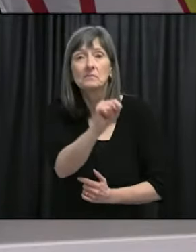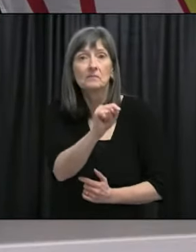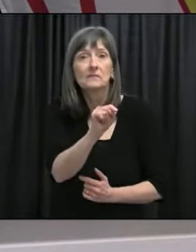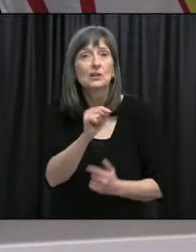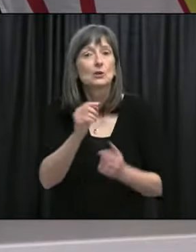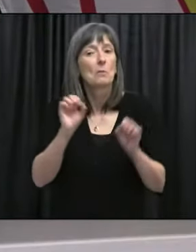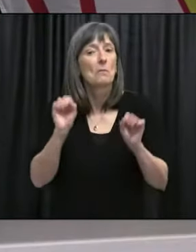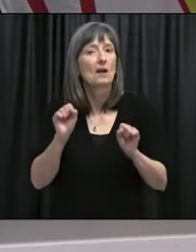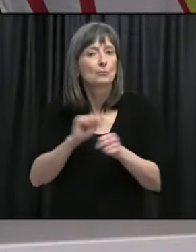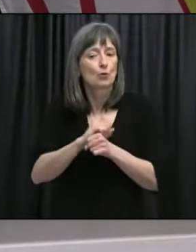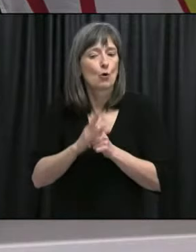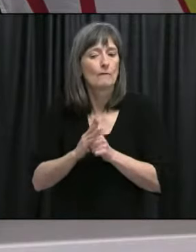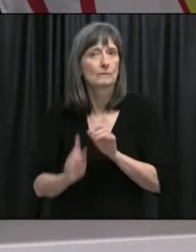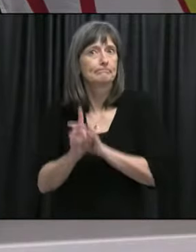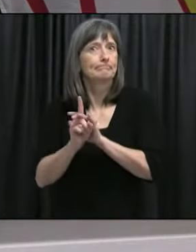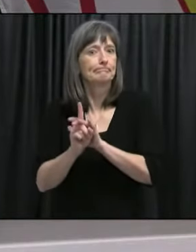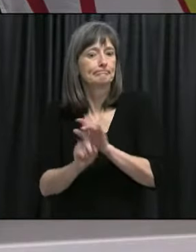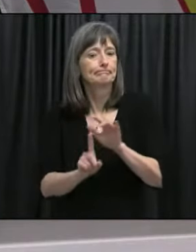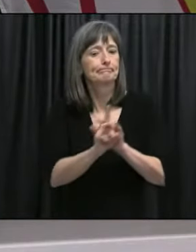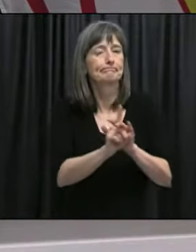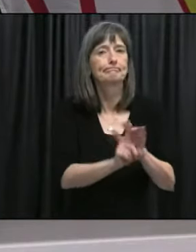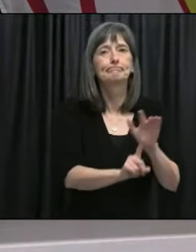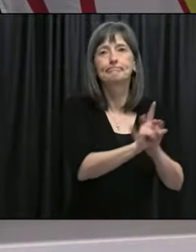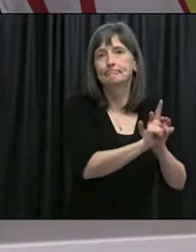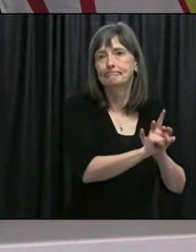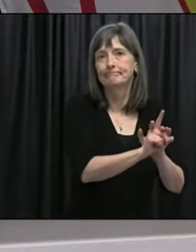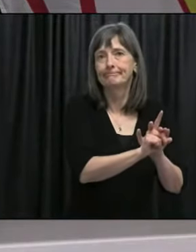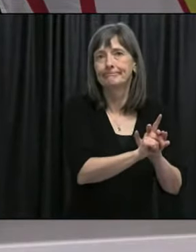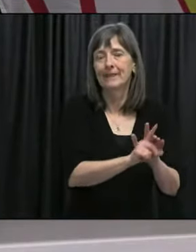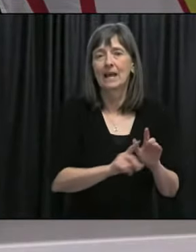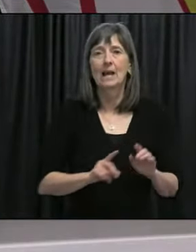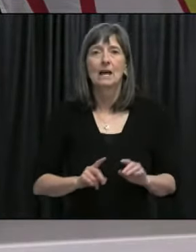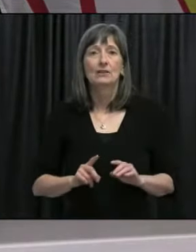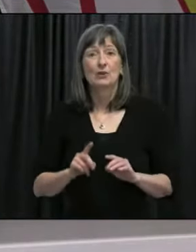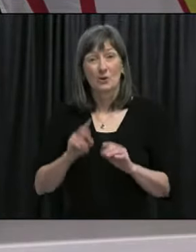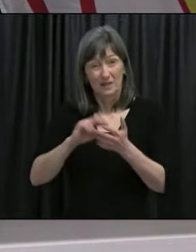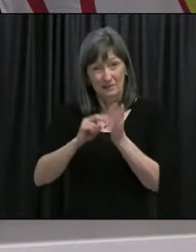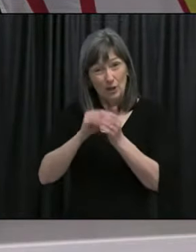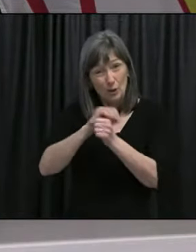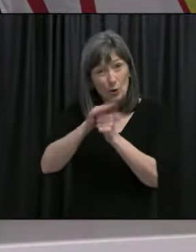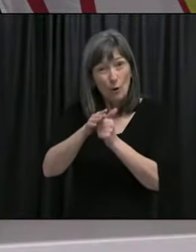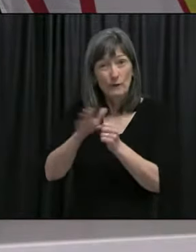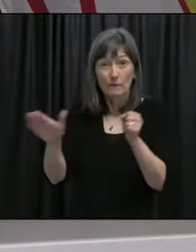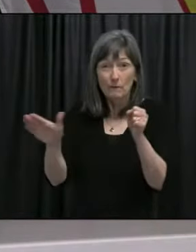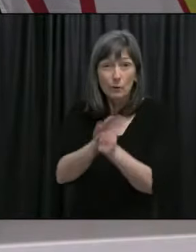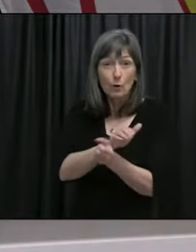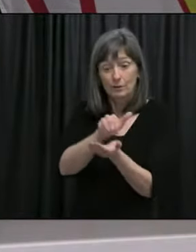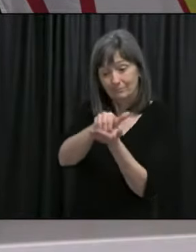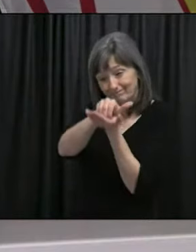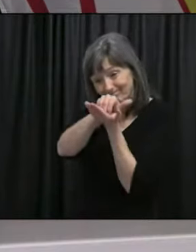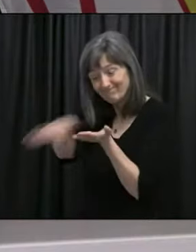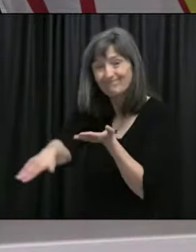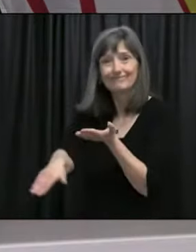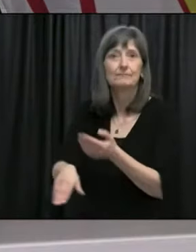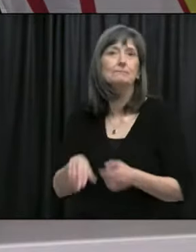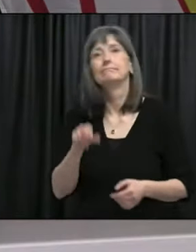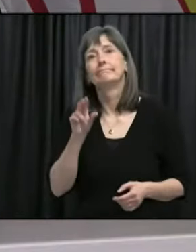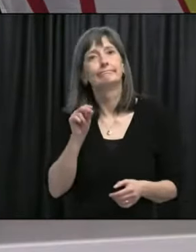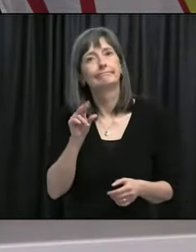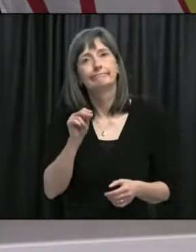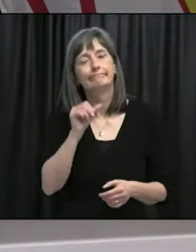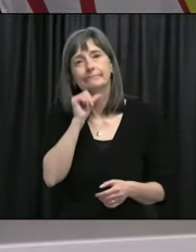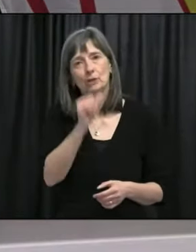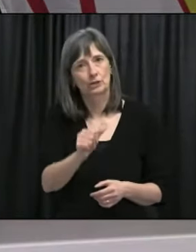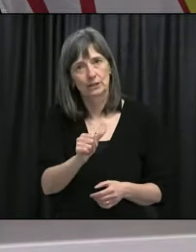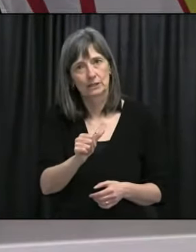COVID may come back in. Um, you know, it's very unlikely that we're going to eradicate COVID with this vaccine at this point. So,